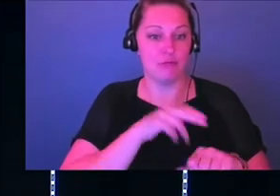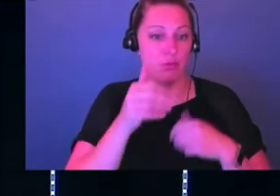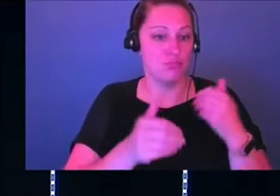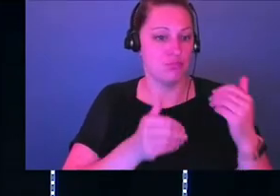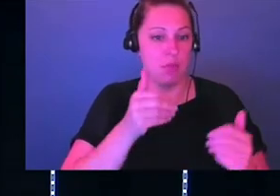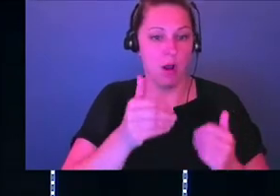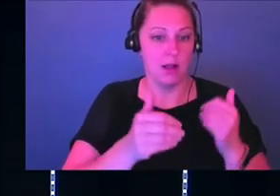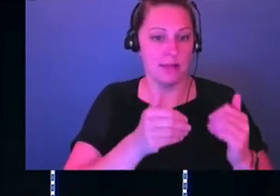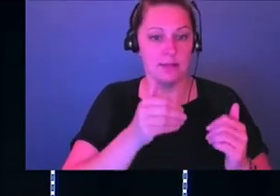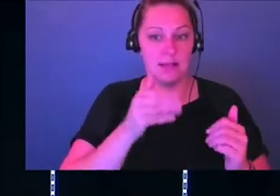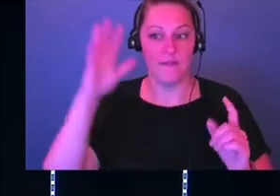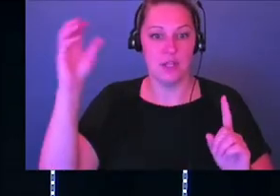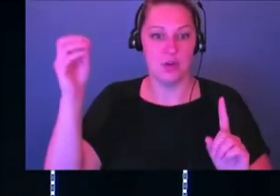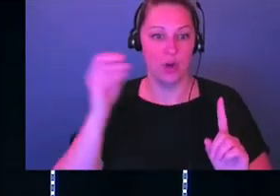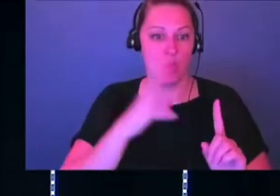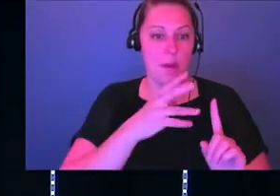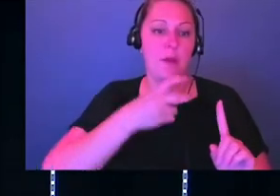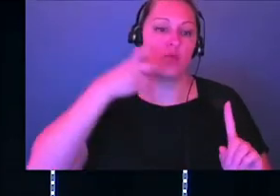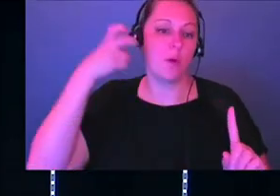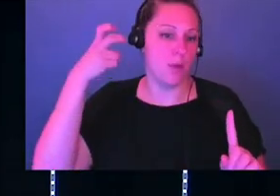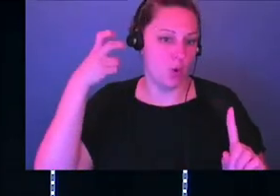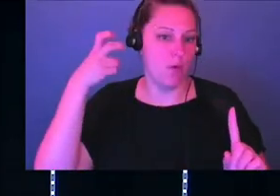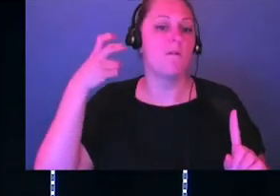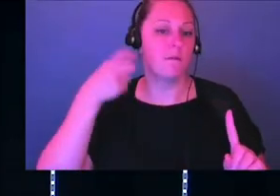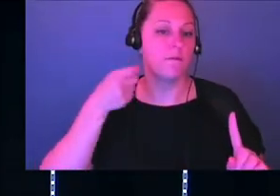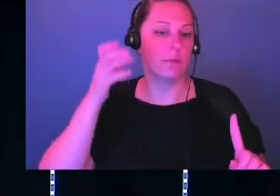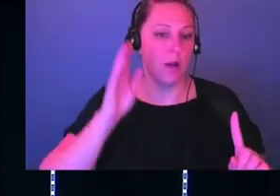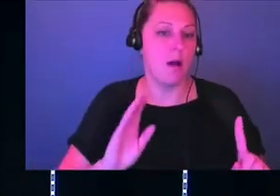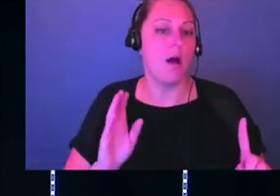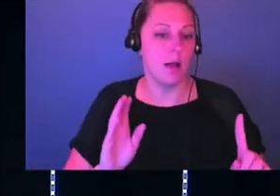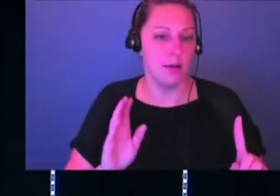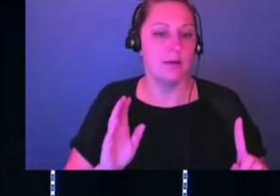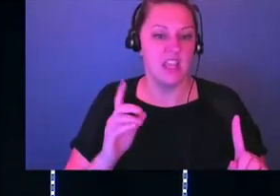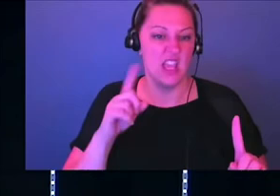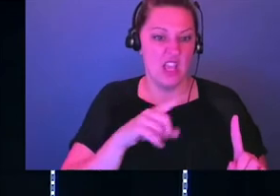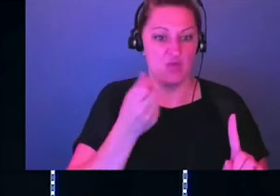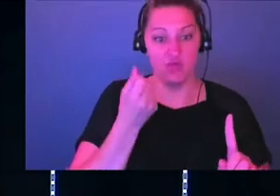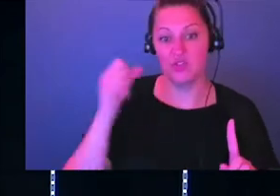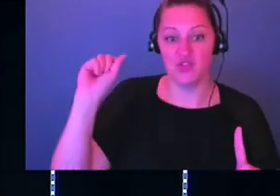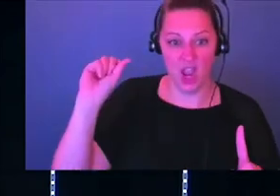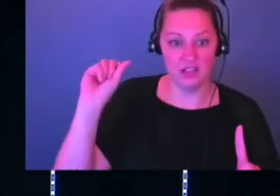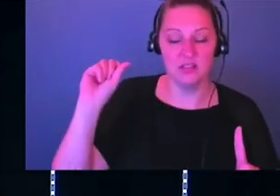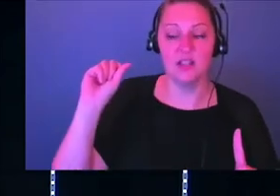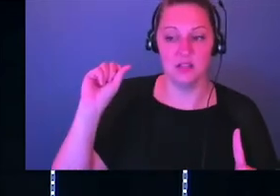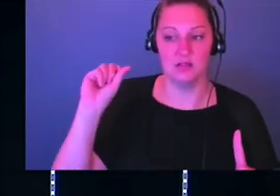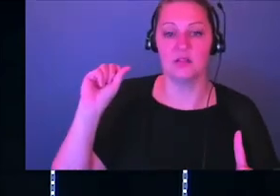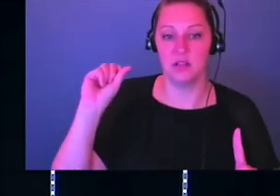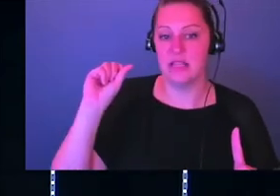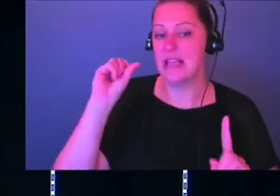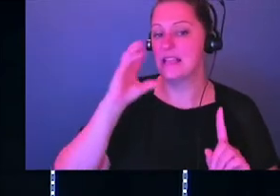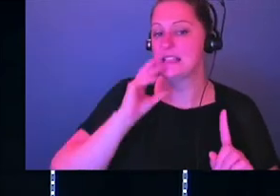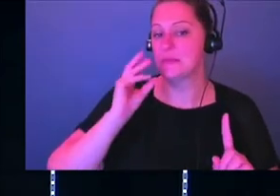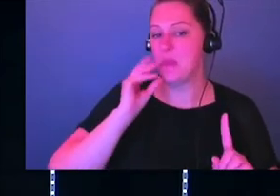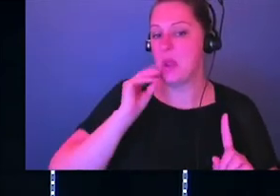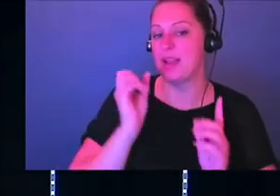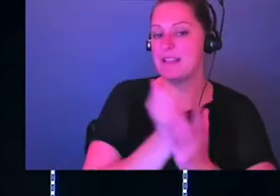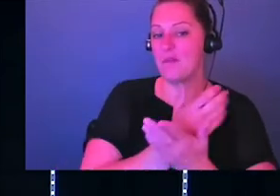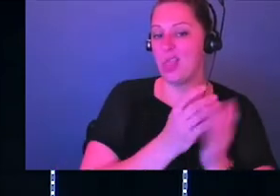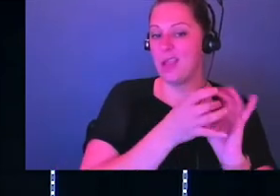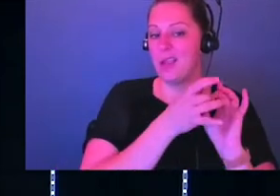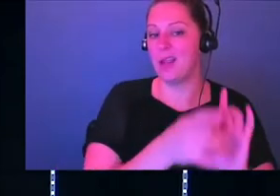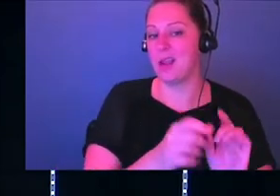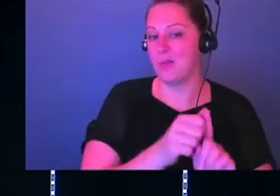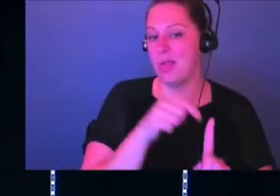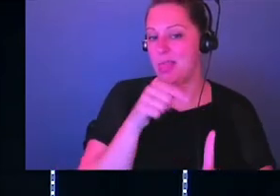his anointing being removed by God. His rejection as king, I think he's experiencing all that comes with that, okay?